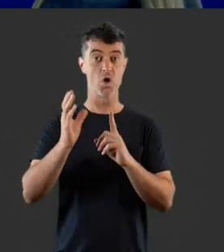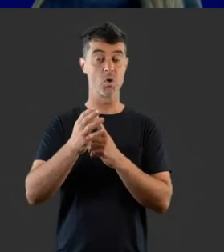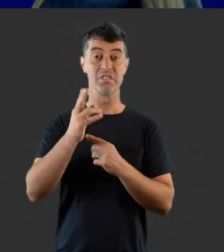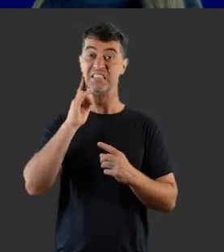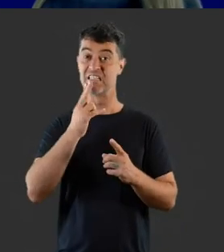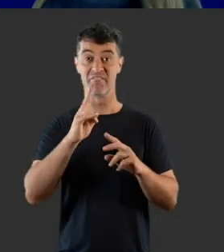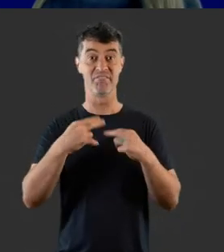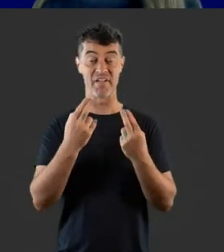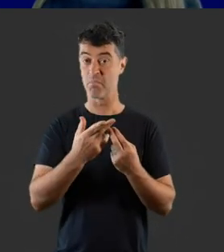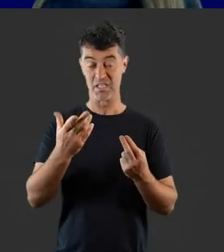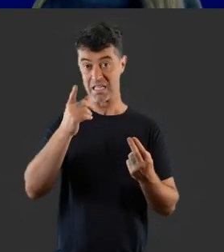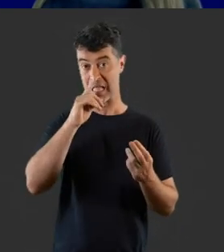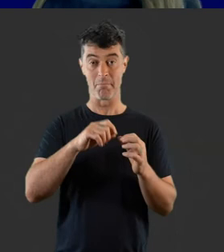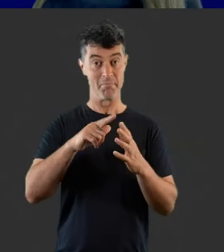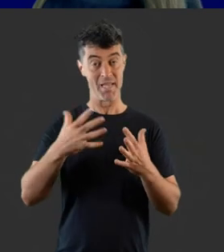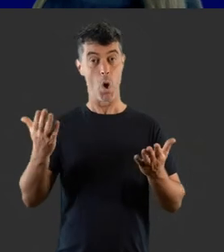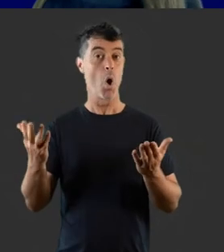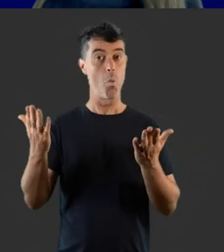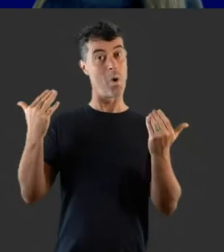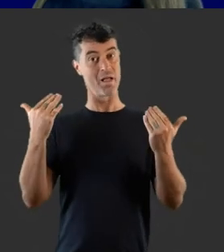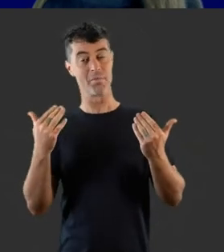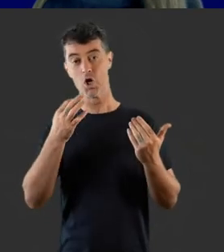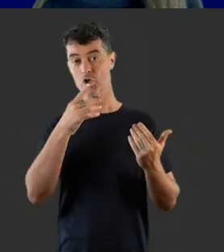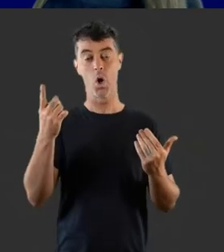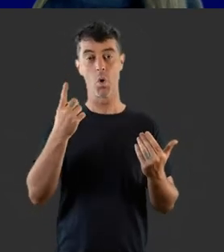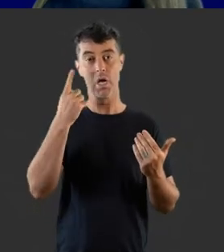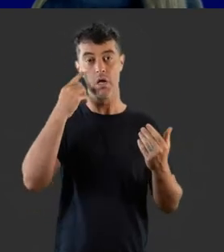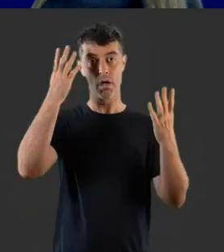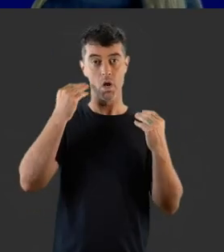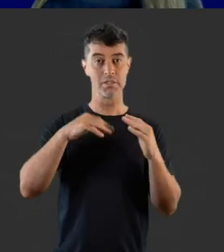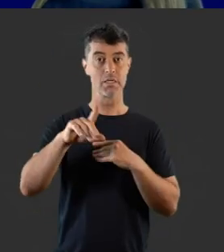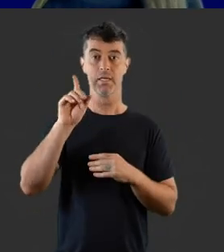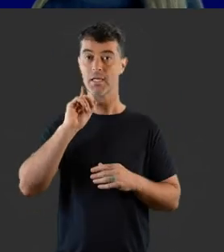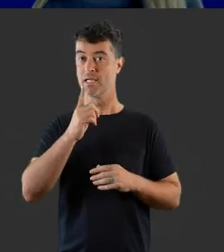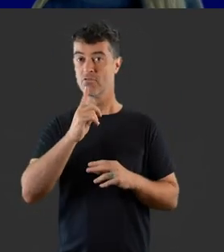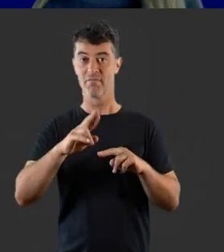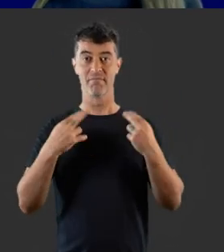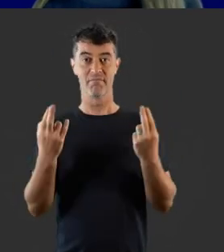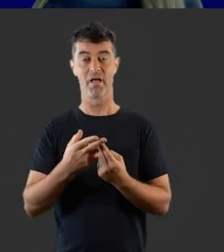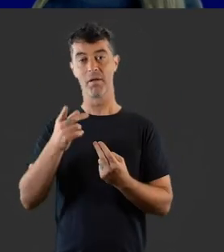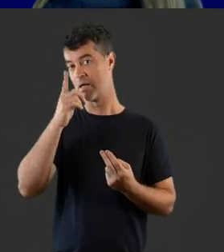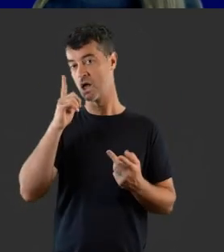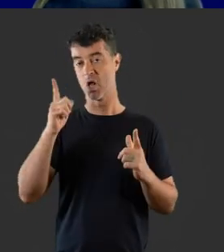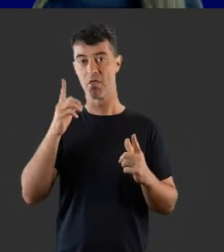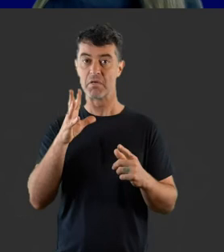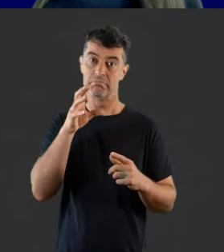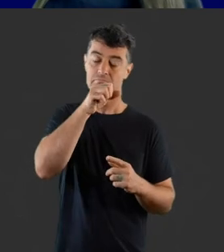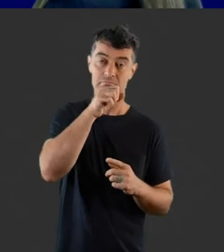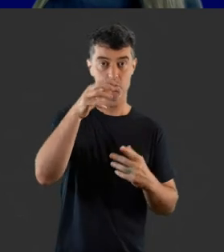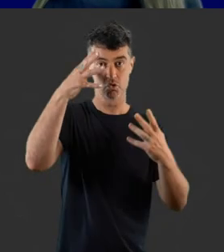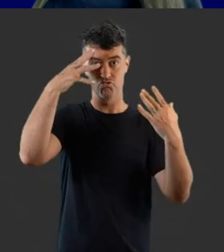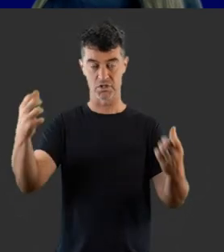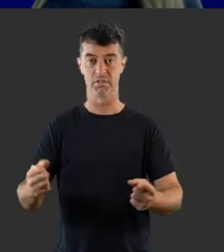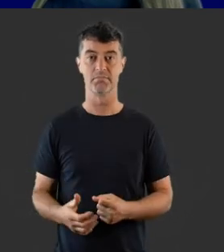While the diagnosis of deafness in a culturally deaf family can be welcomed, a child with a hearing loss in a hearing family can be